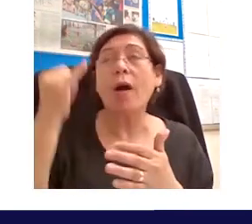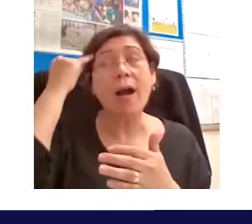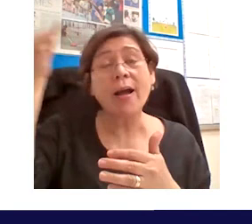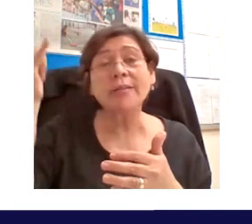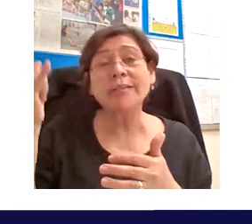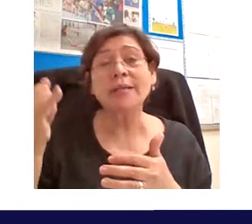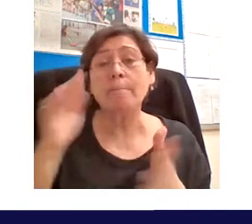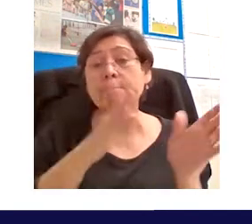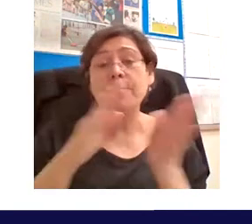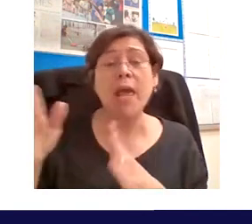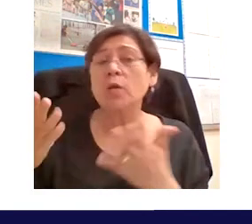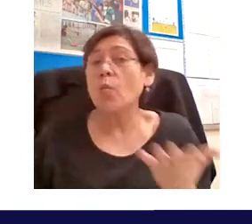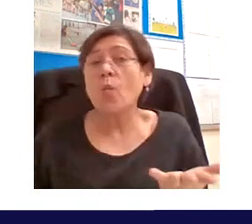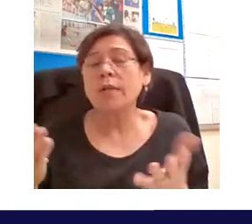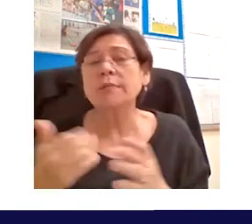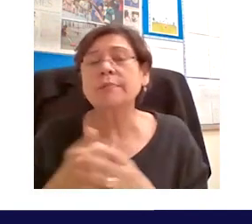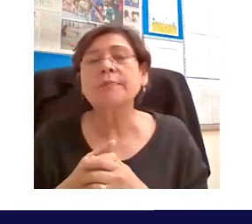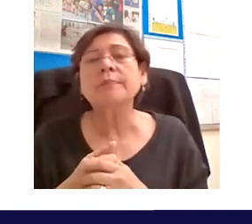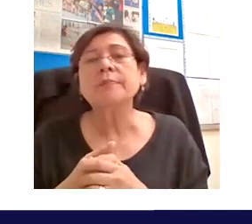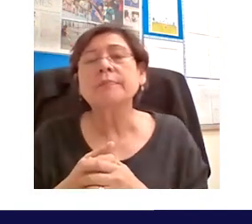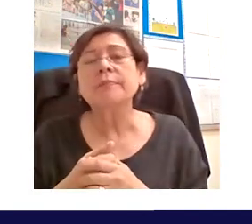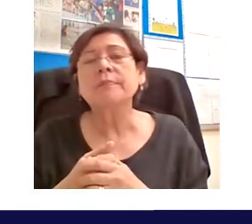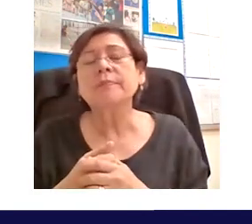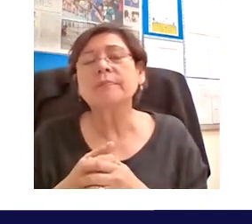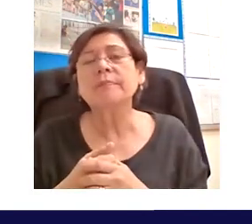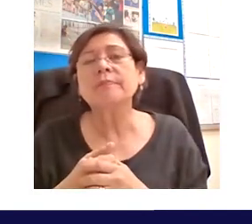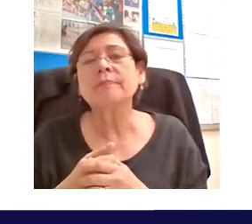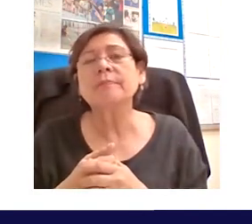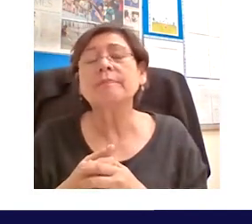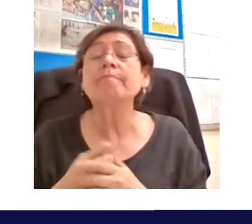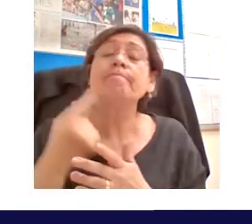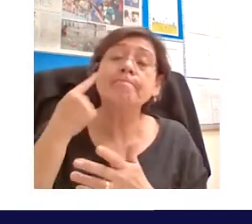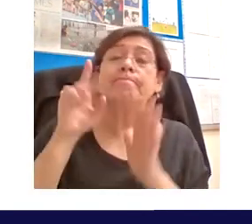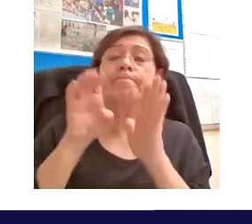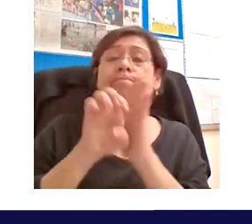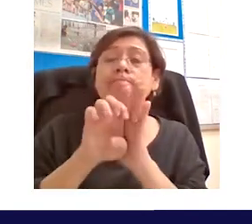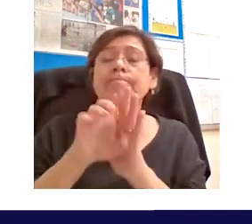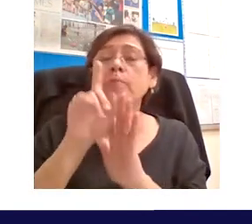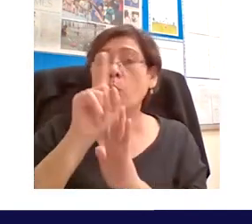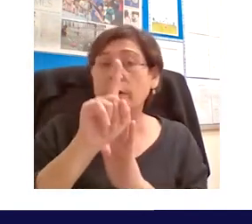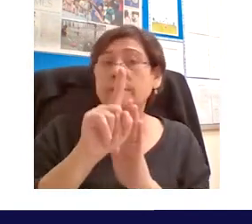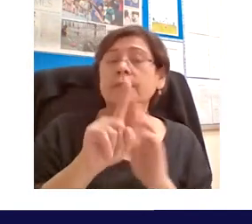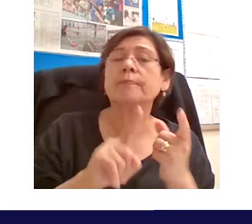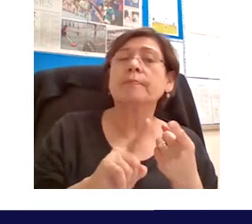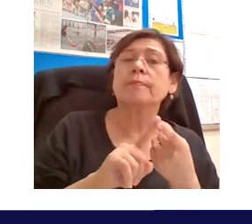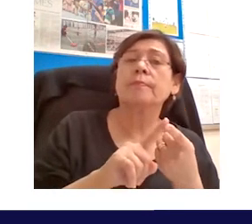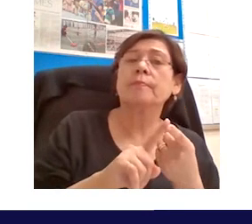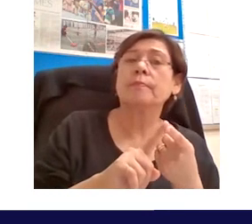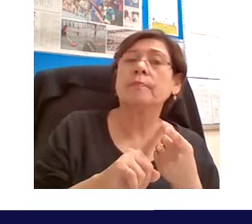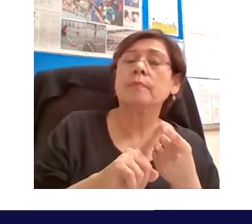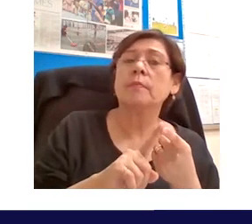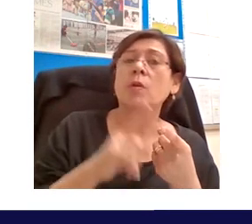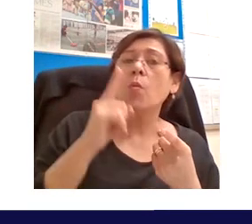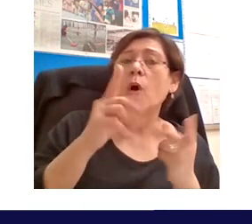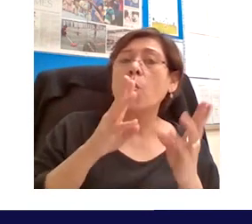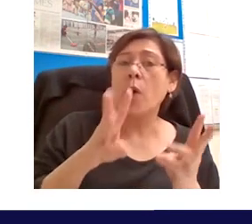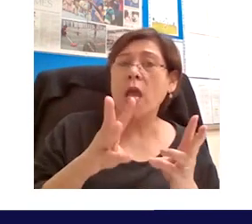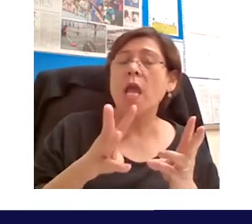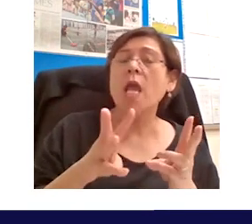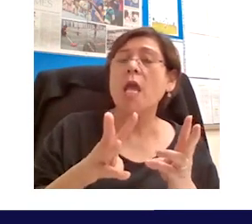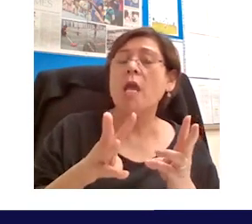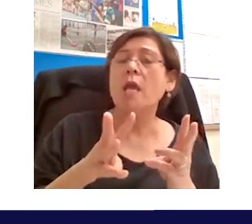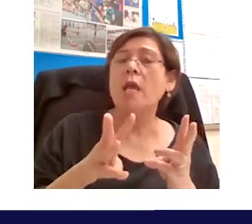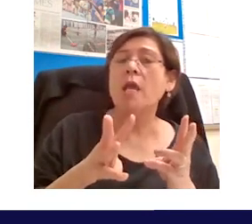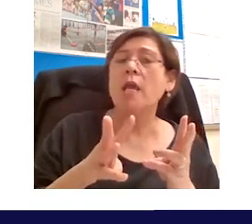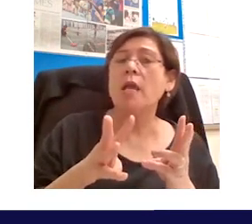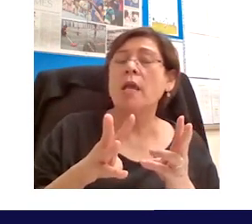well um i could give you one instance which is actually quite central to the work that we're doing at the moment which which i didn't actually